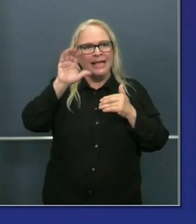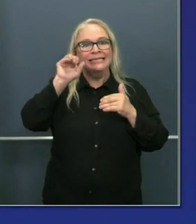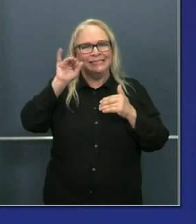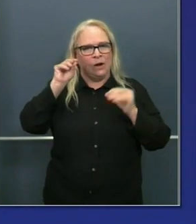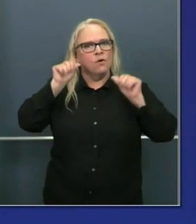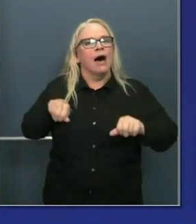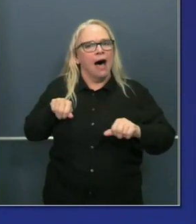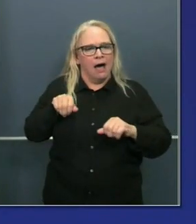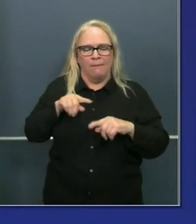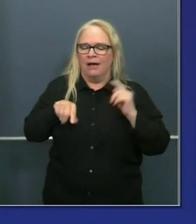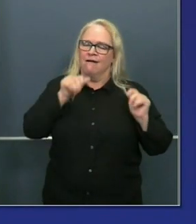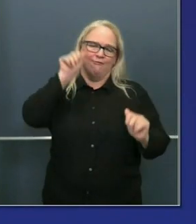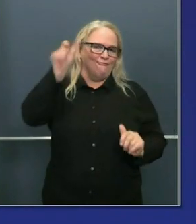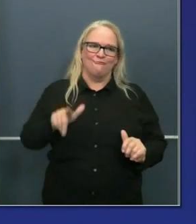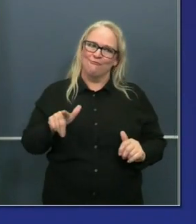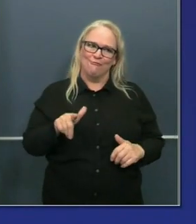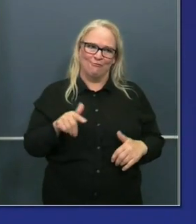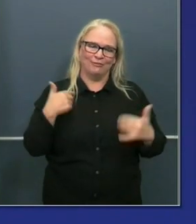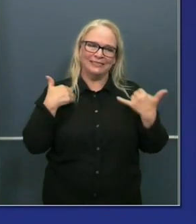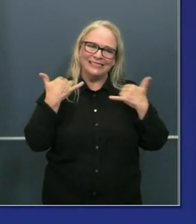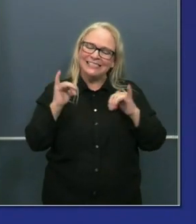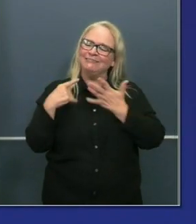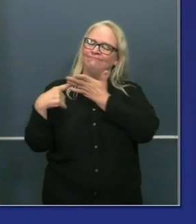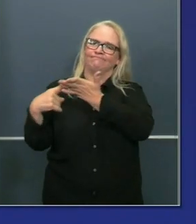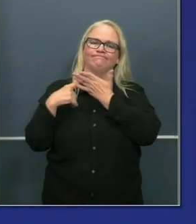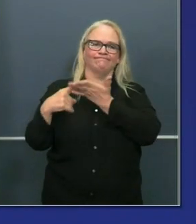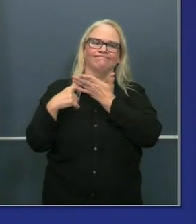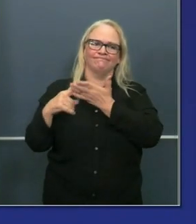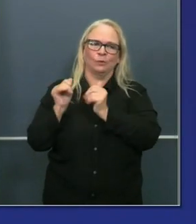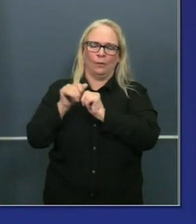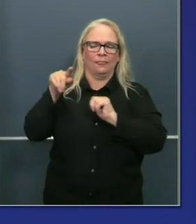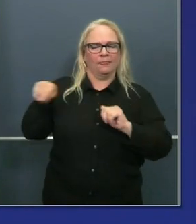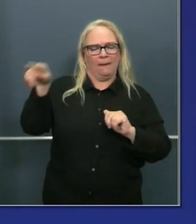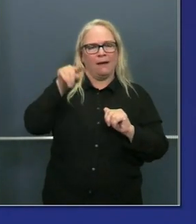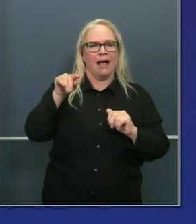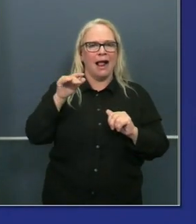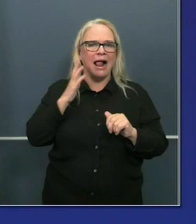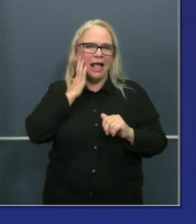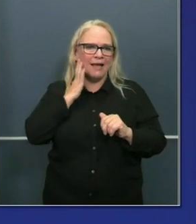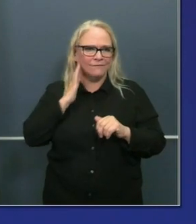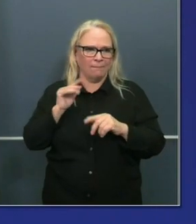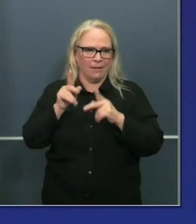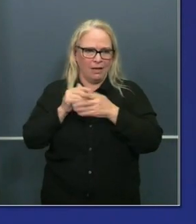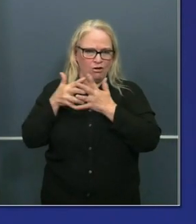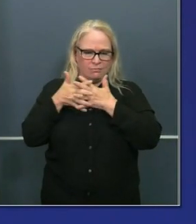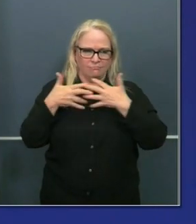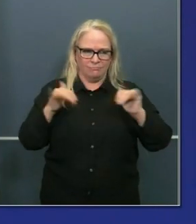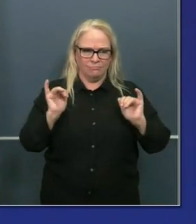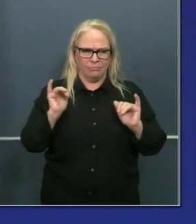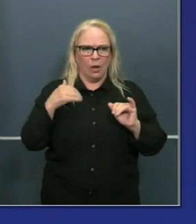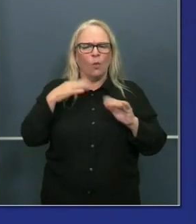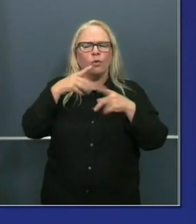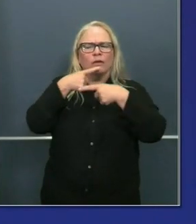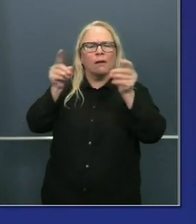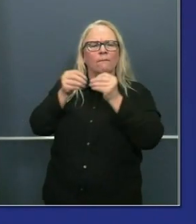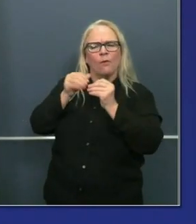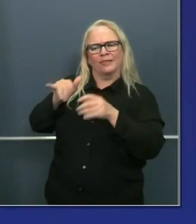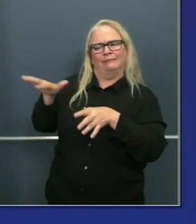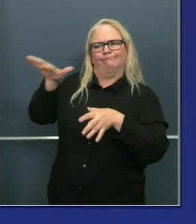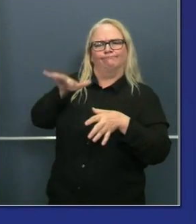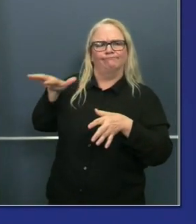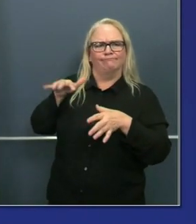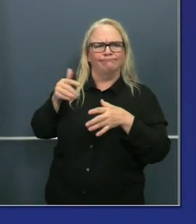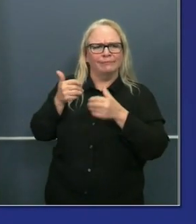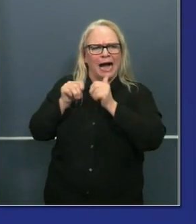in deep conversations, and we'll be making public the fruits of those efforts to at least